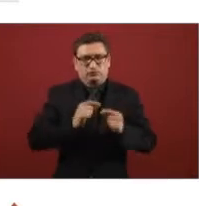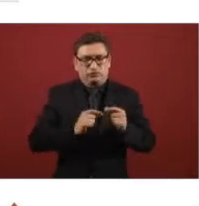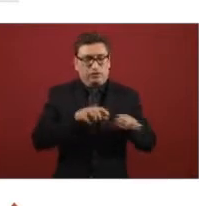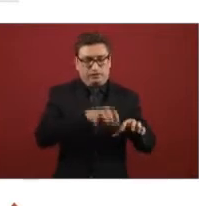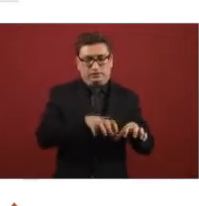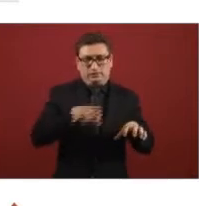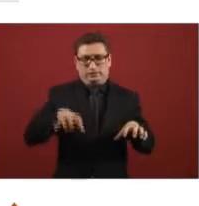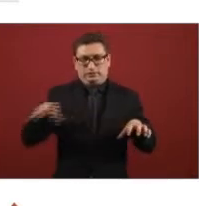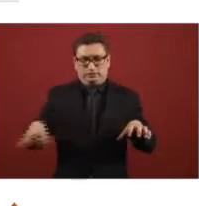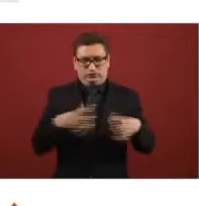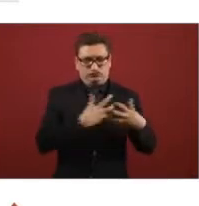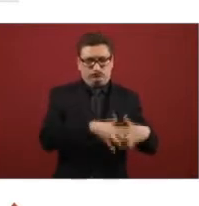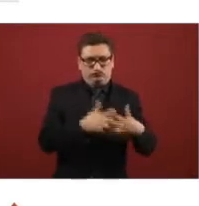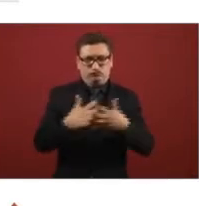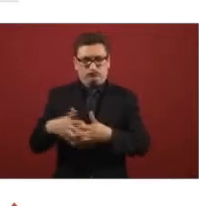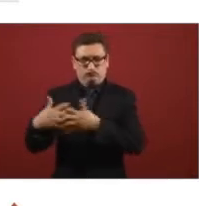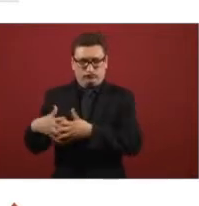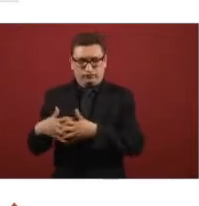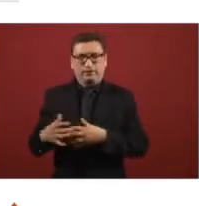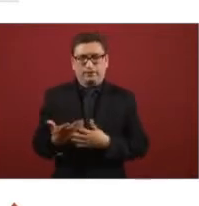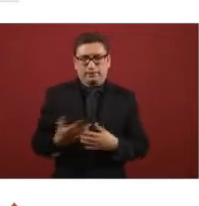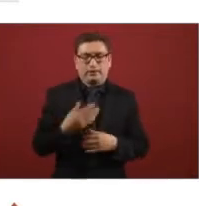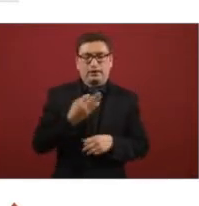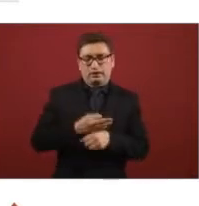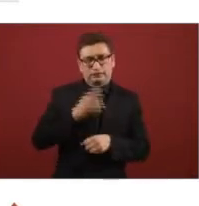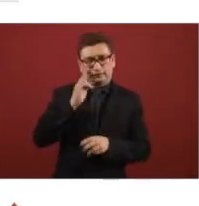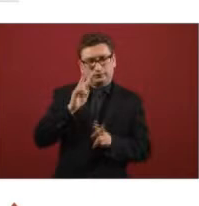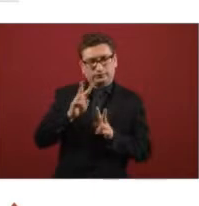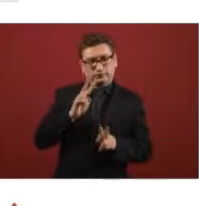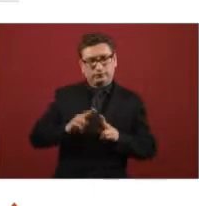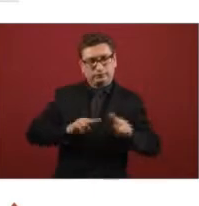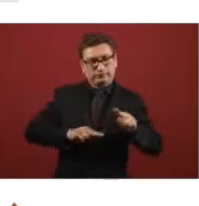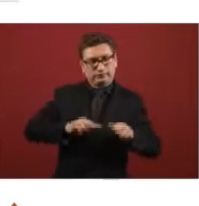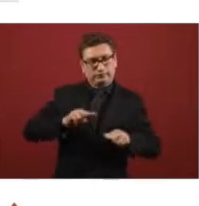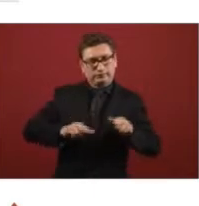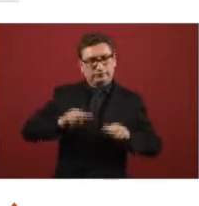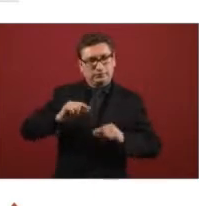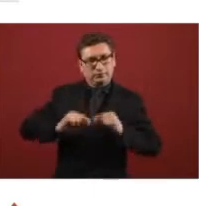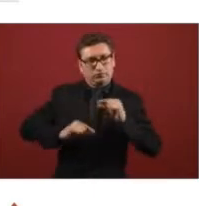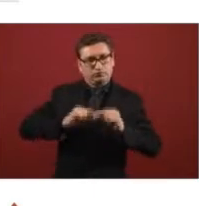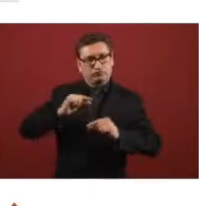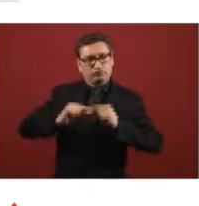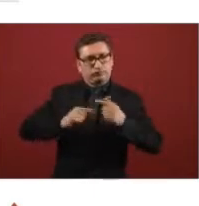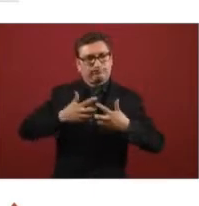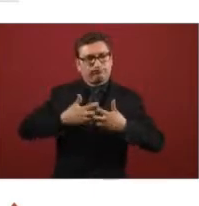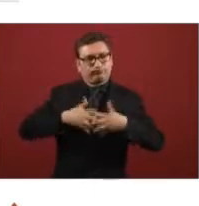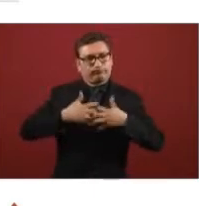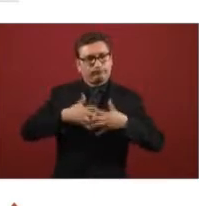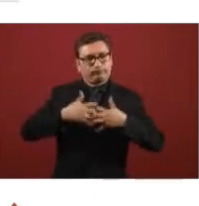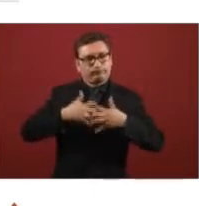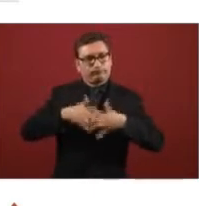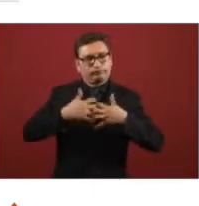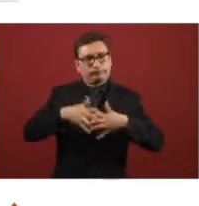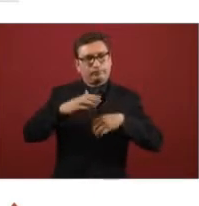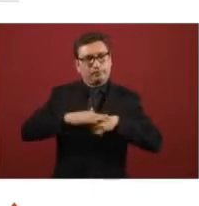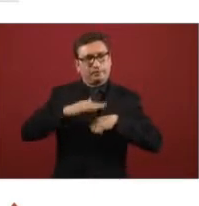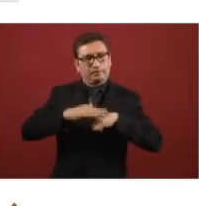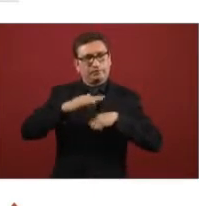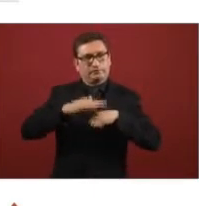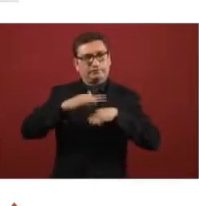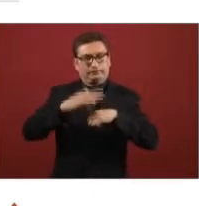started taking action refinery by refinery you can see how we increased the load little by little